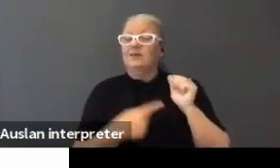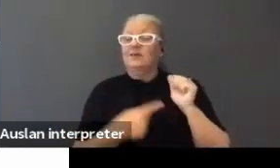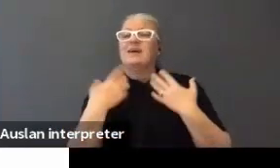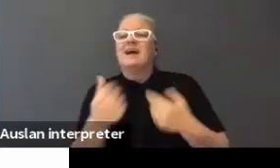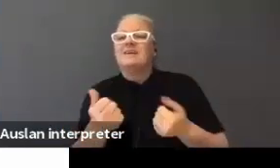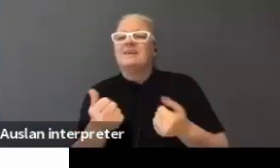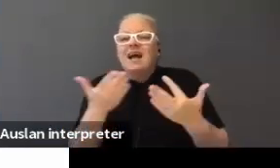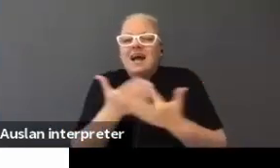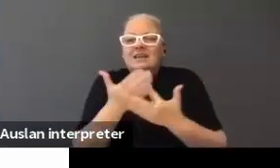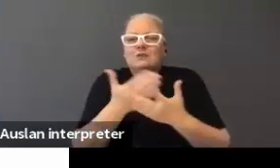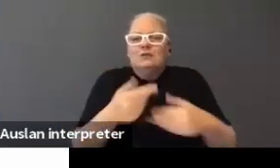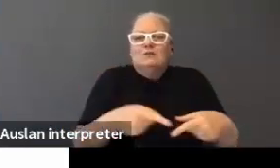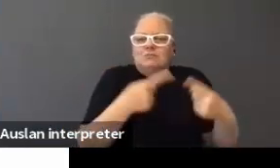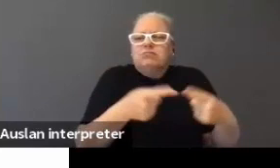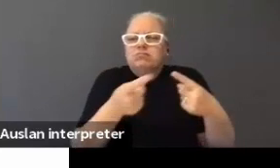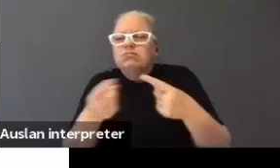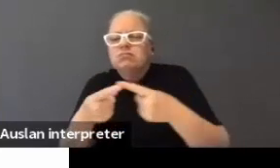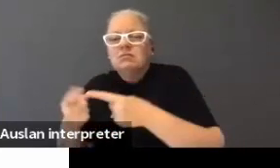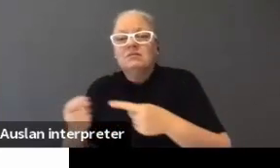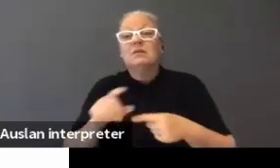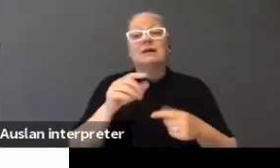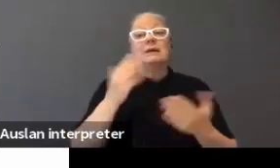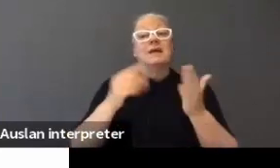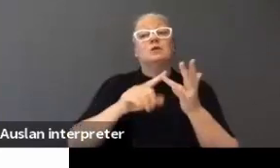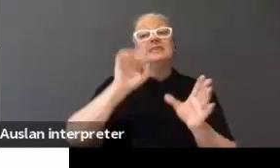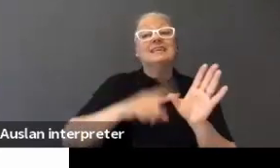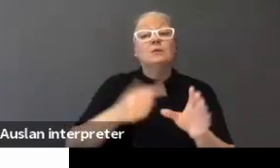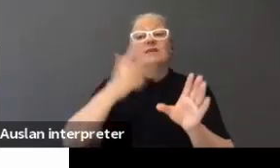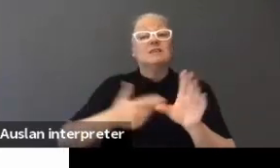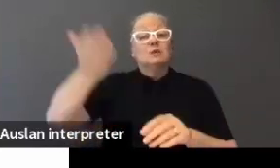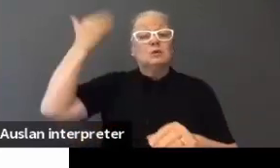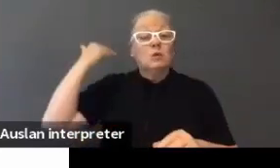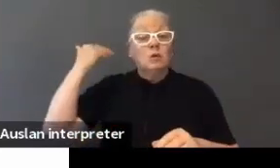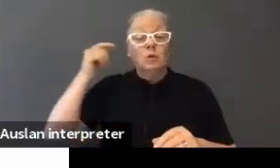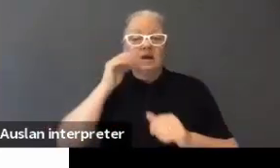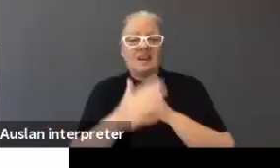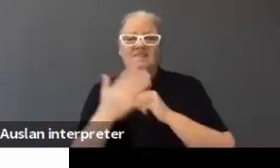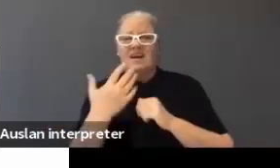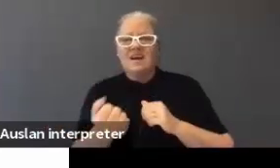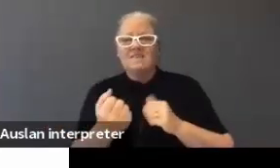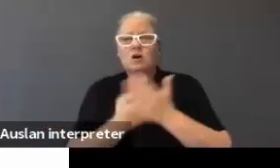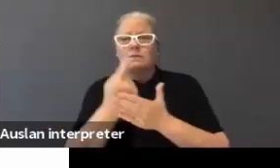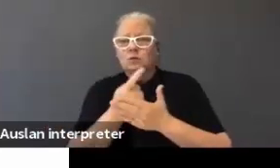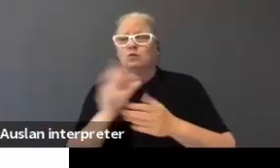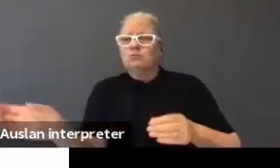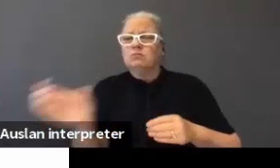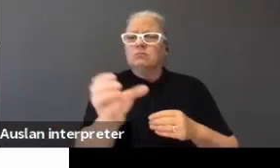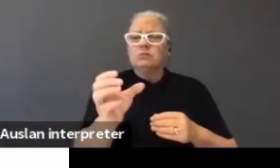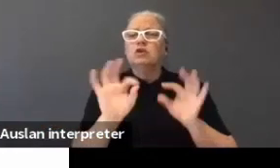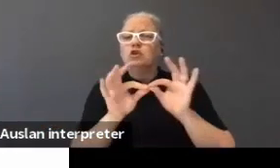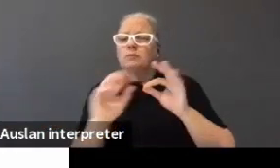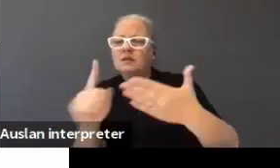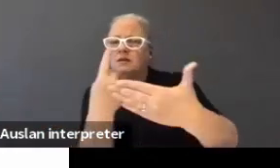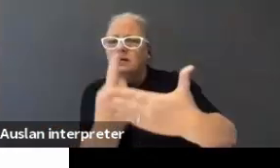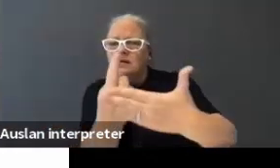this sort of thing. Five years ago, 10 years ago, we wouldn't have had a way to get interpreters here or captioning here or whatever. So they're positive